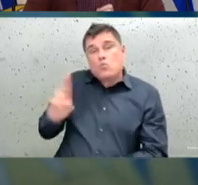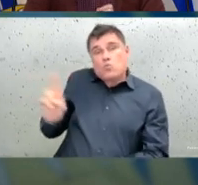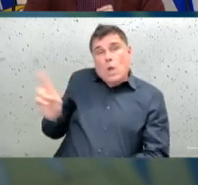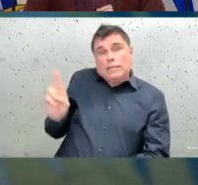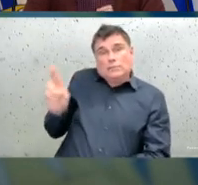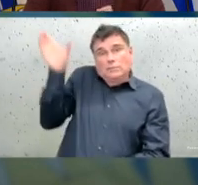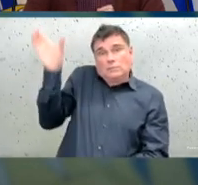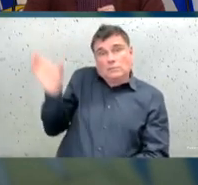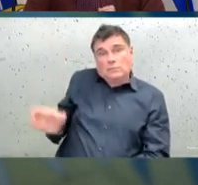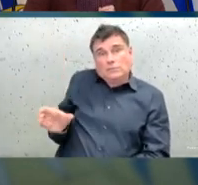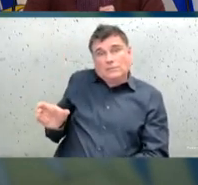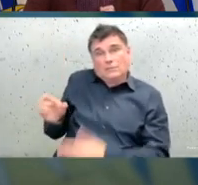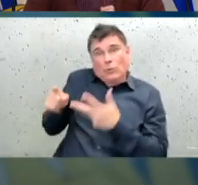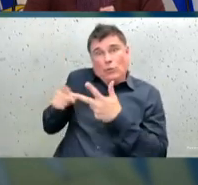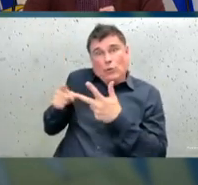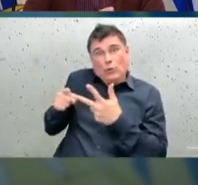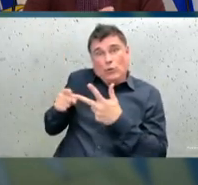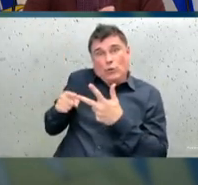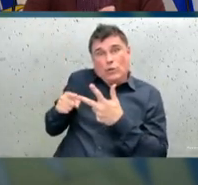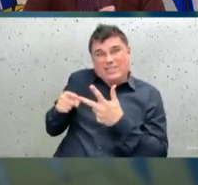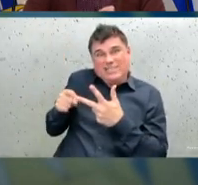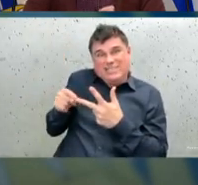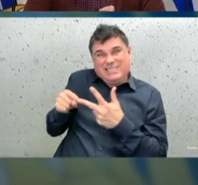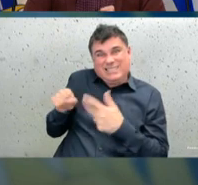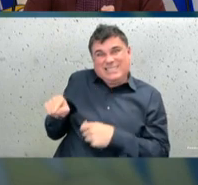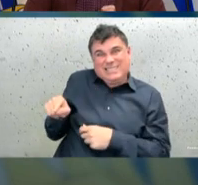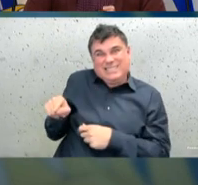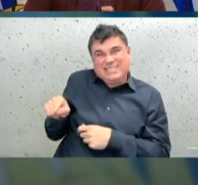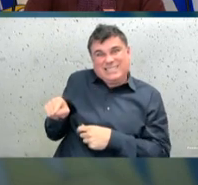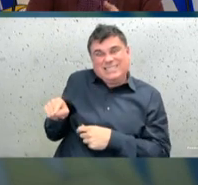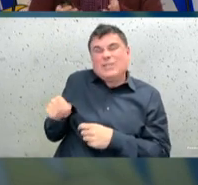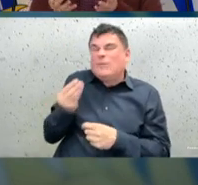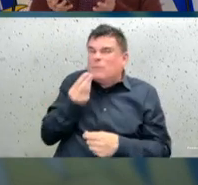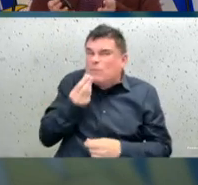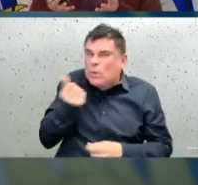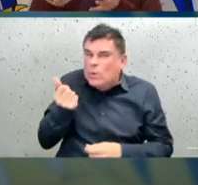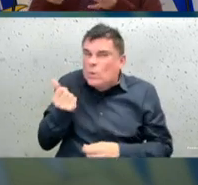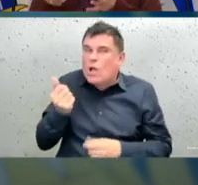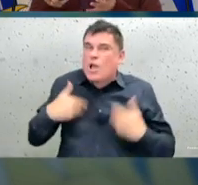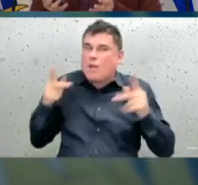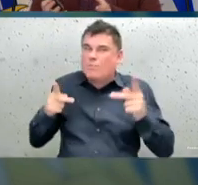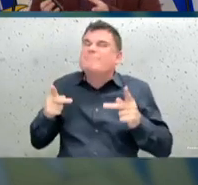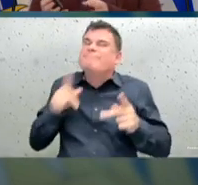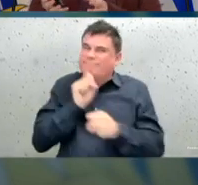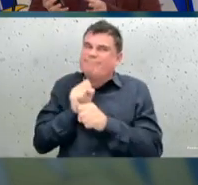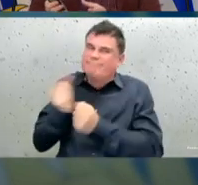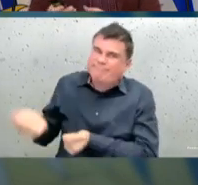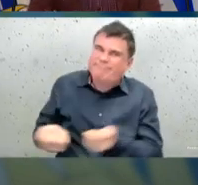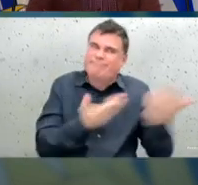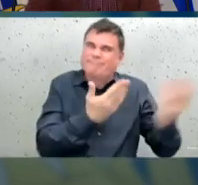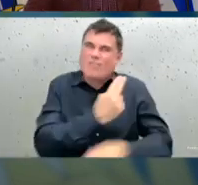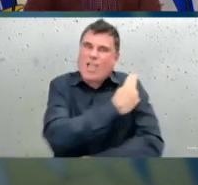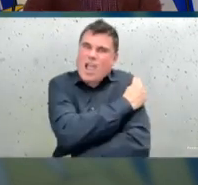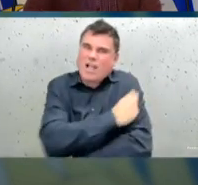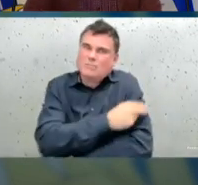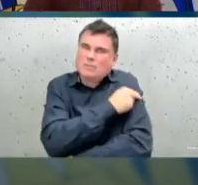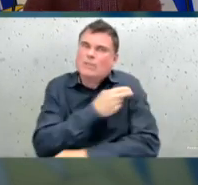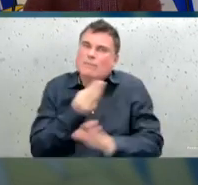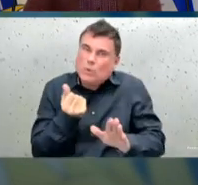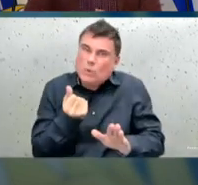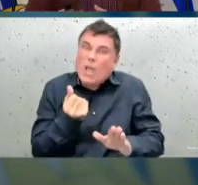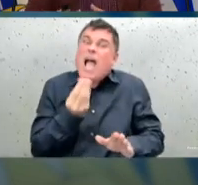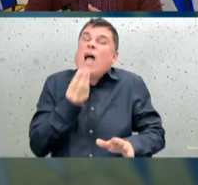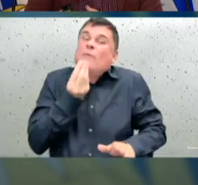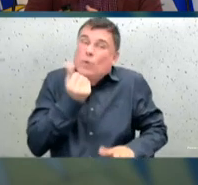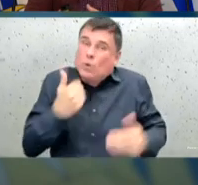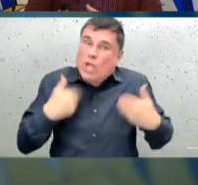sadly have seen deaths in young people who are unvaccinated. Most of the hospitalizations and the